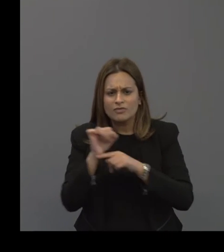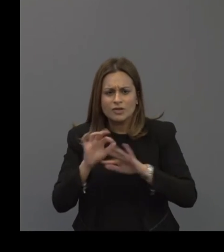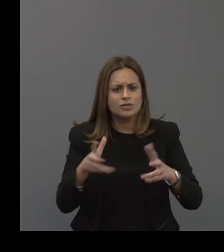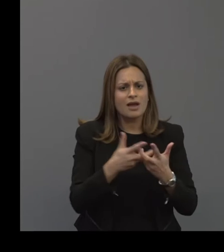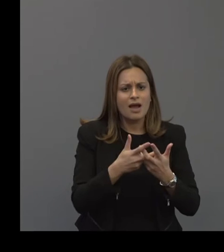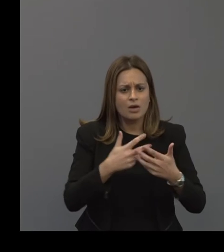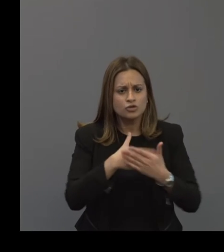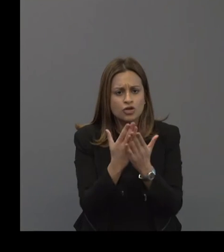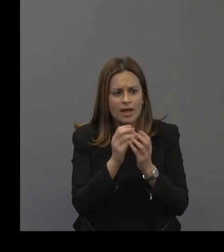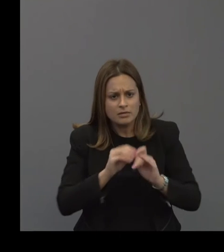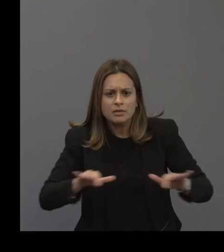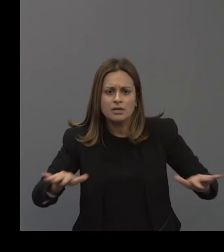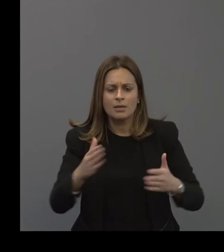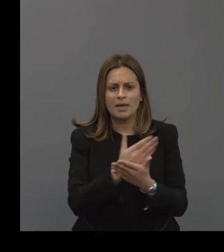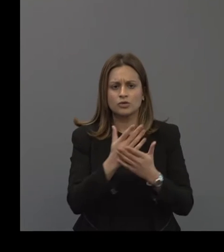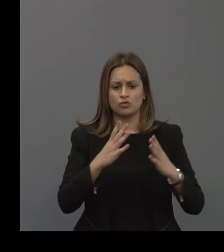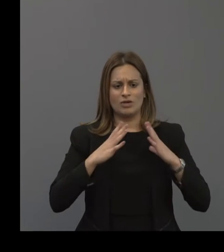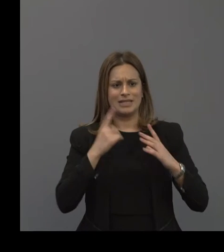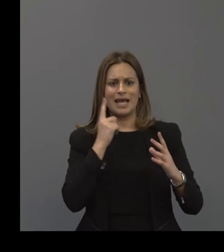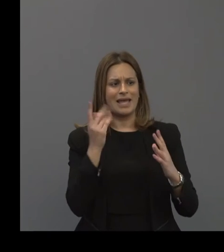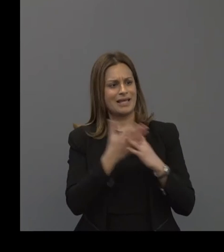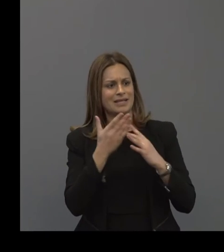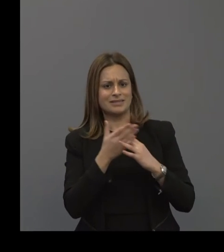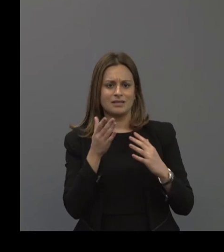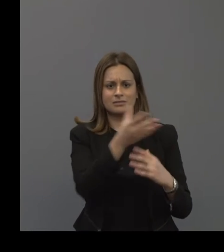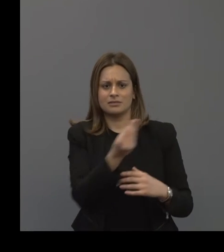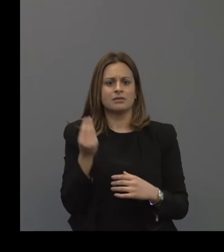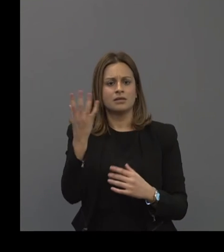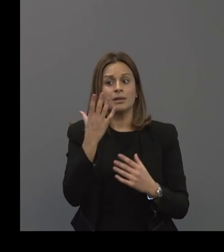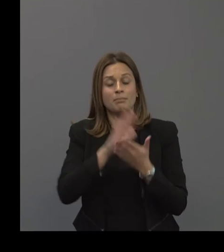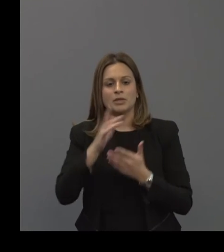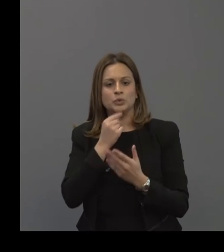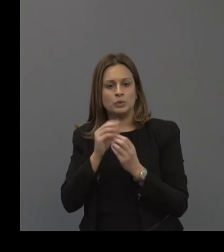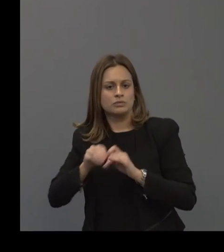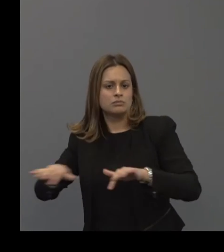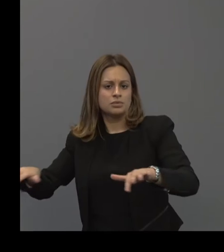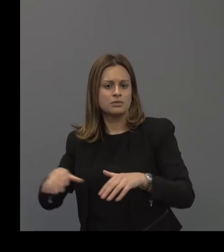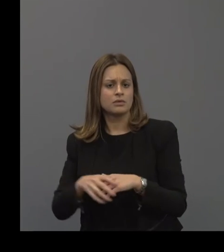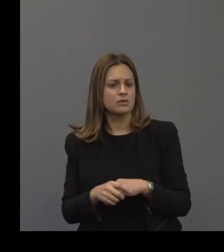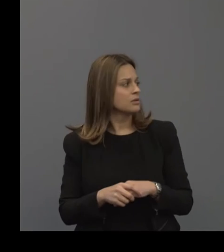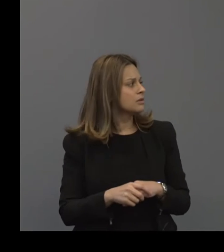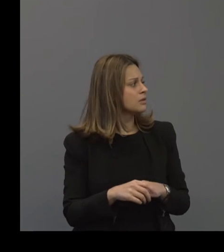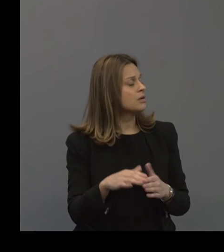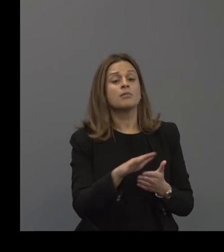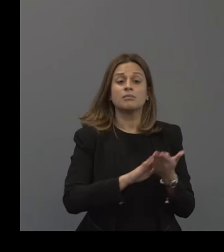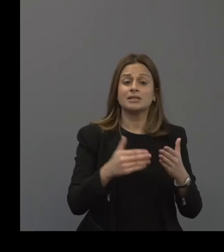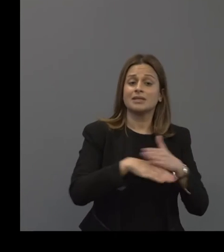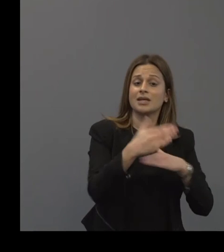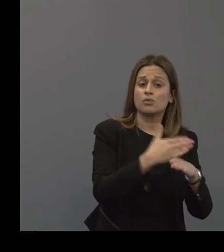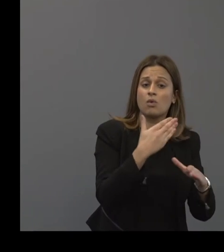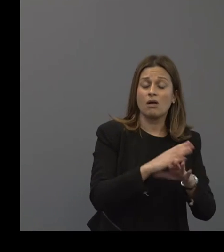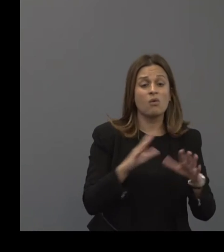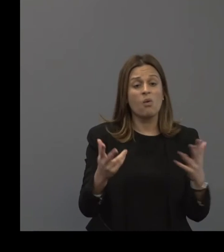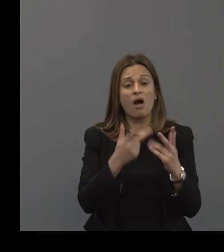and get them to be more readily accessible and used by a number of people. And this is both in non-occupational and